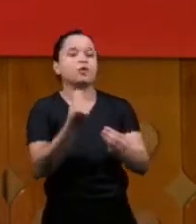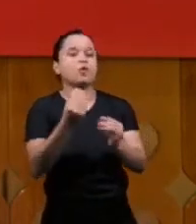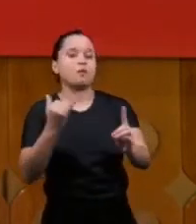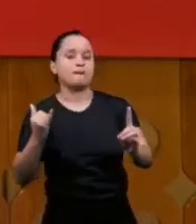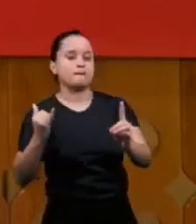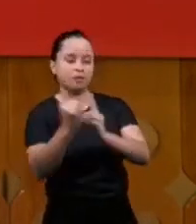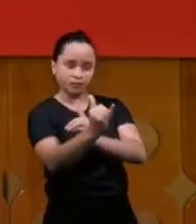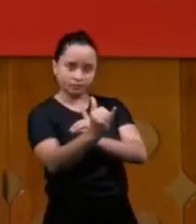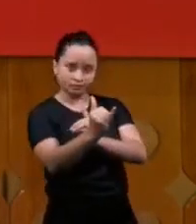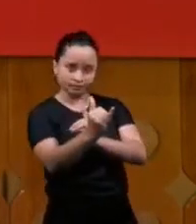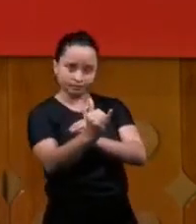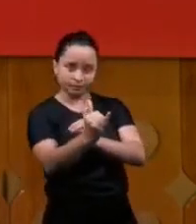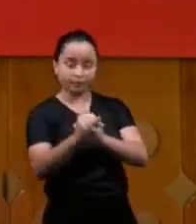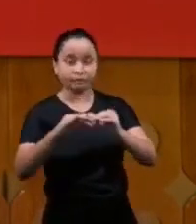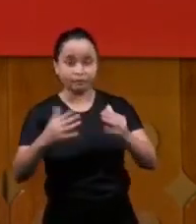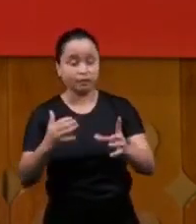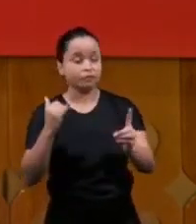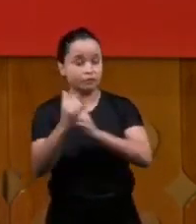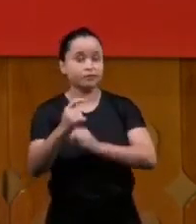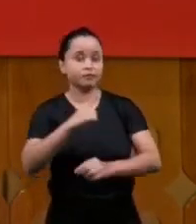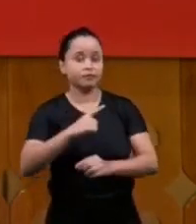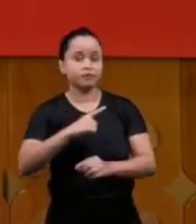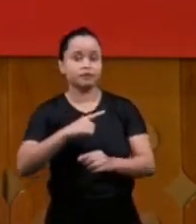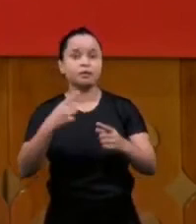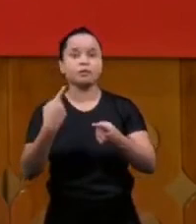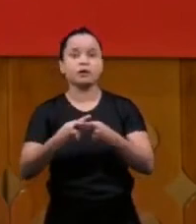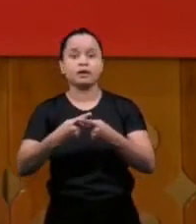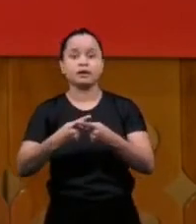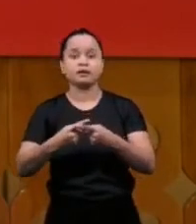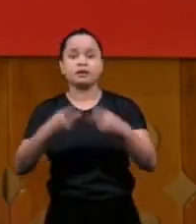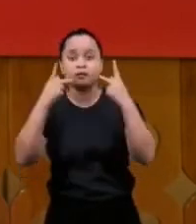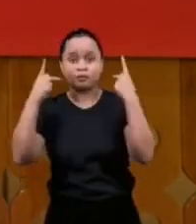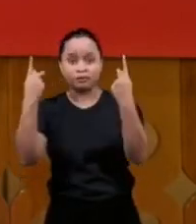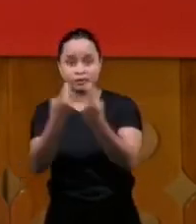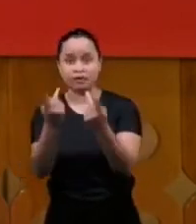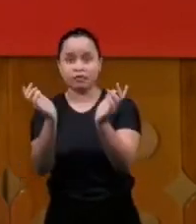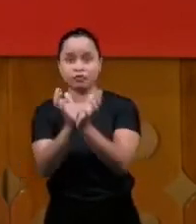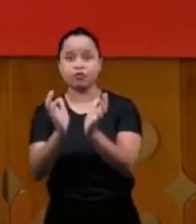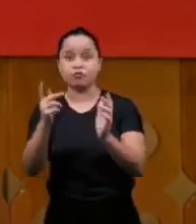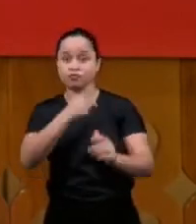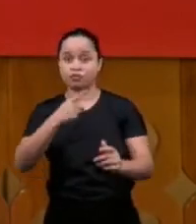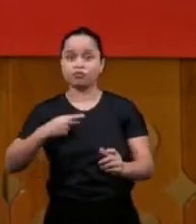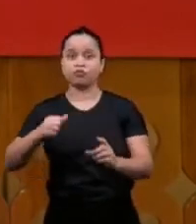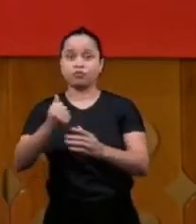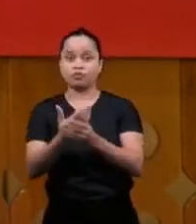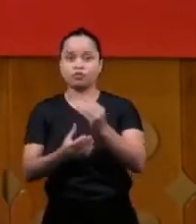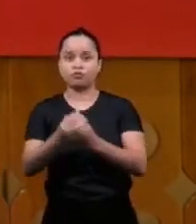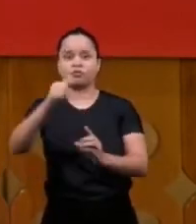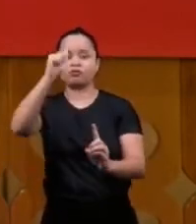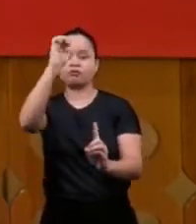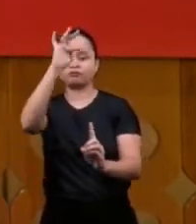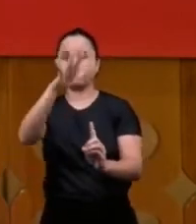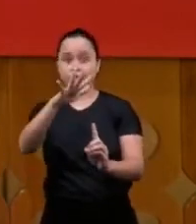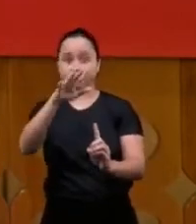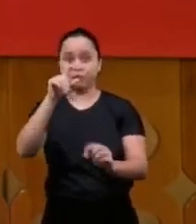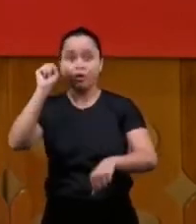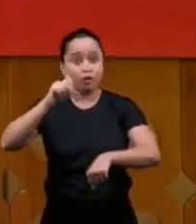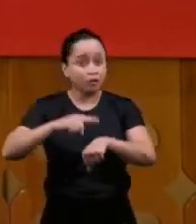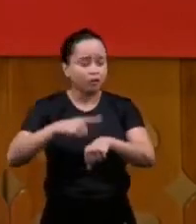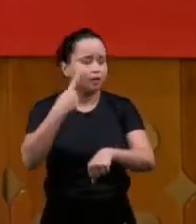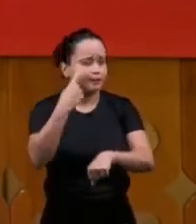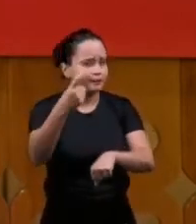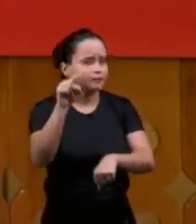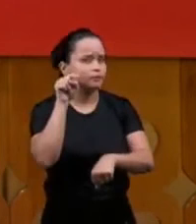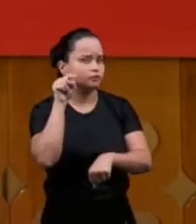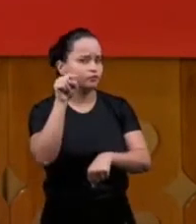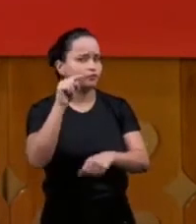prophetic through the laying out of hands of the presbytery when you kneel down look at this look how interesting I want